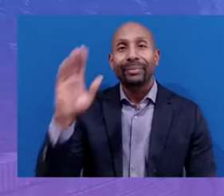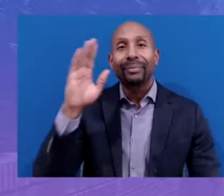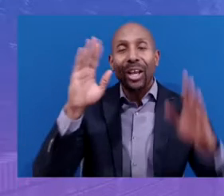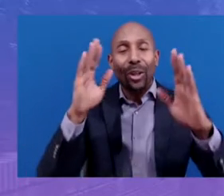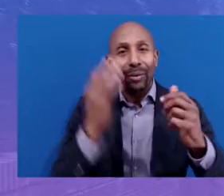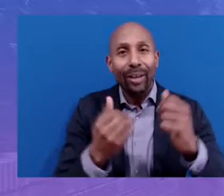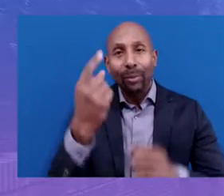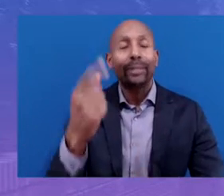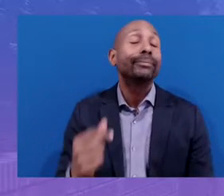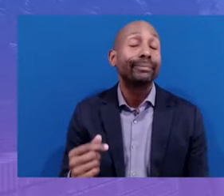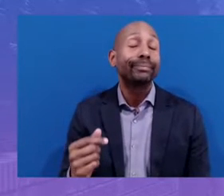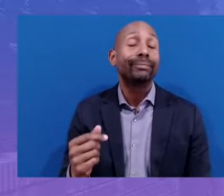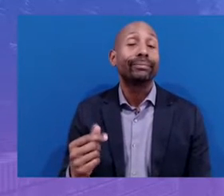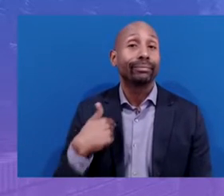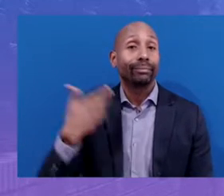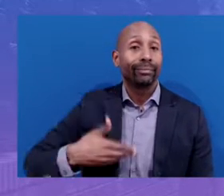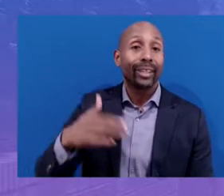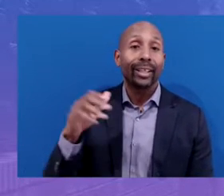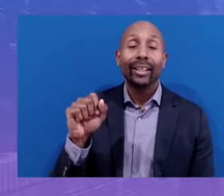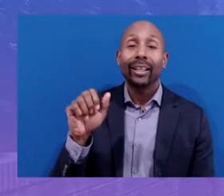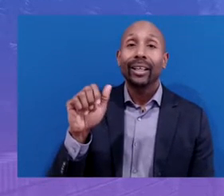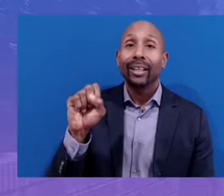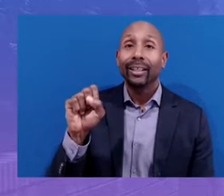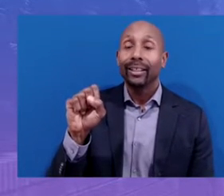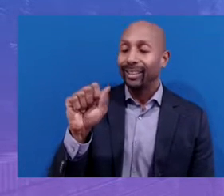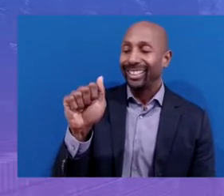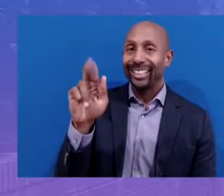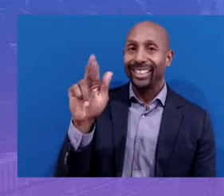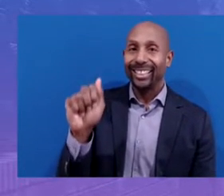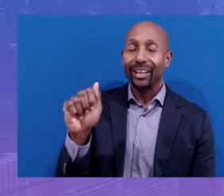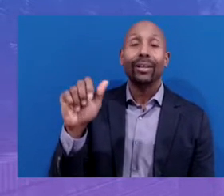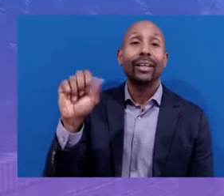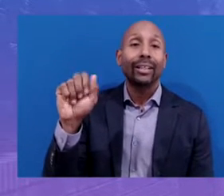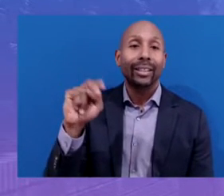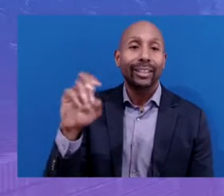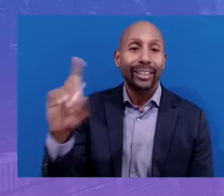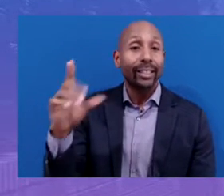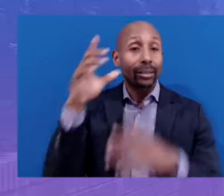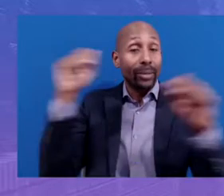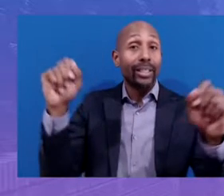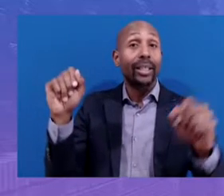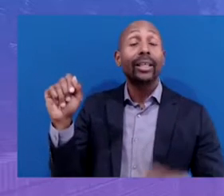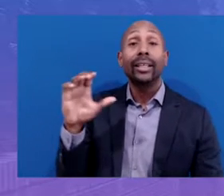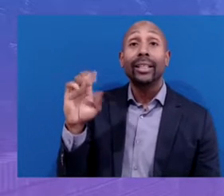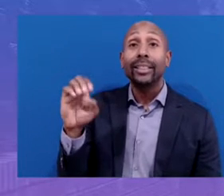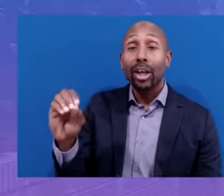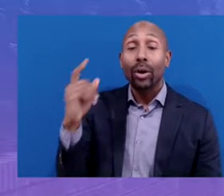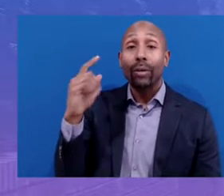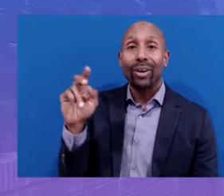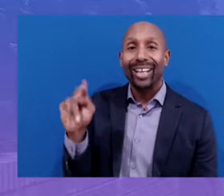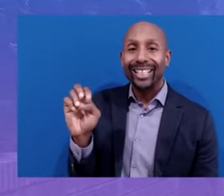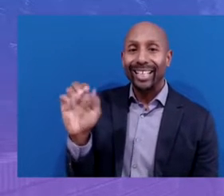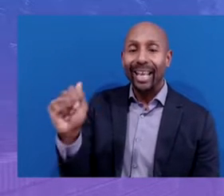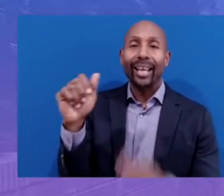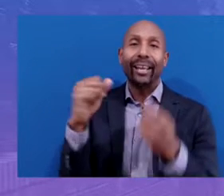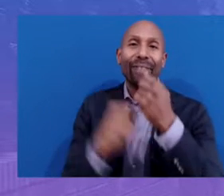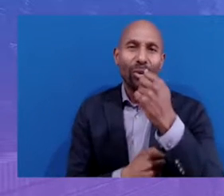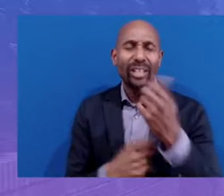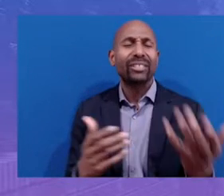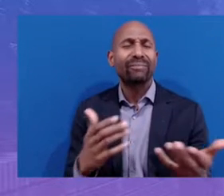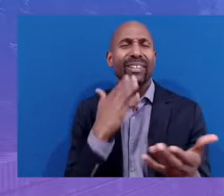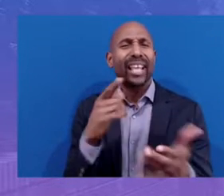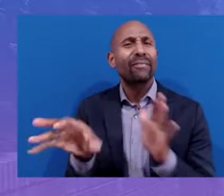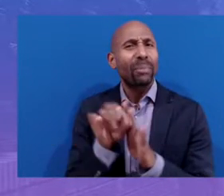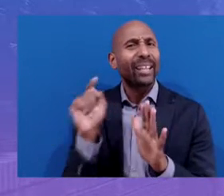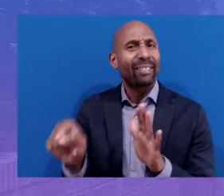Hi, everyone. I'm Sarah Sneed, President and CEO of the NEA Foundation, and I want to thank you for